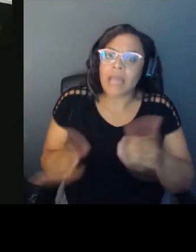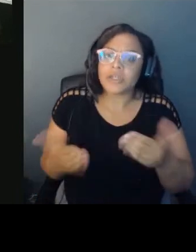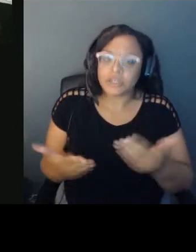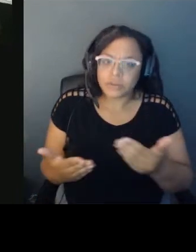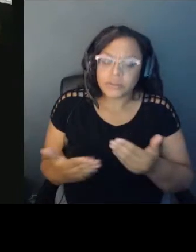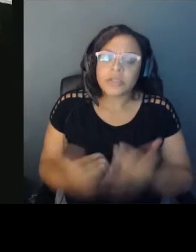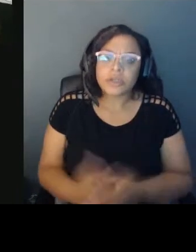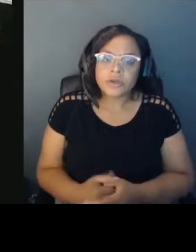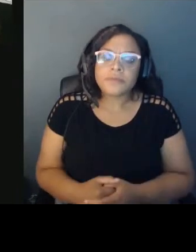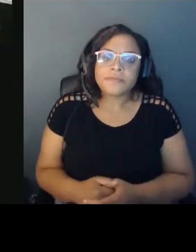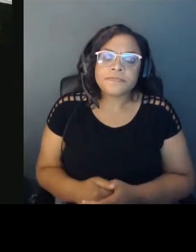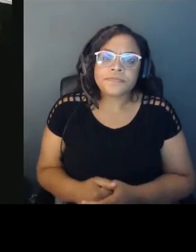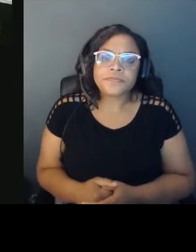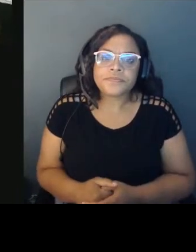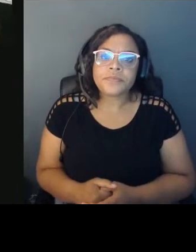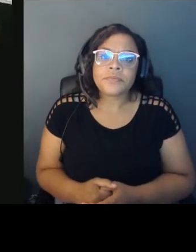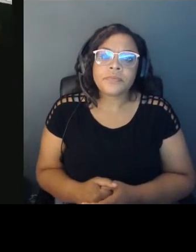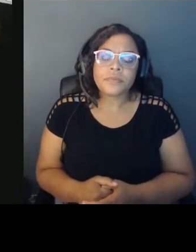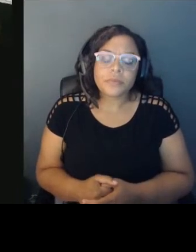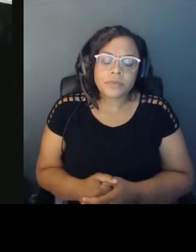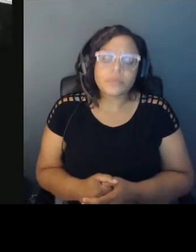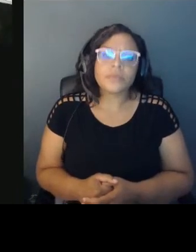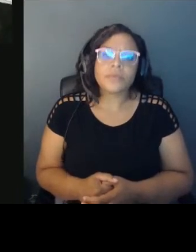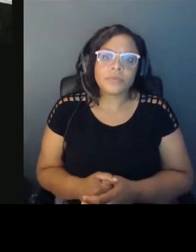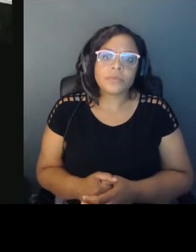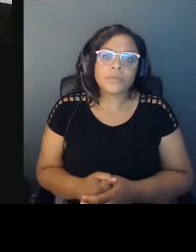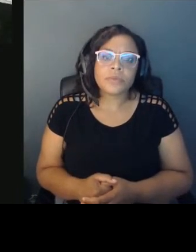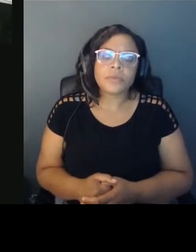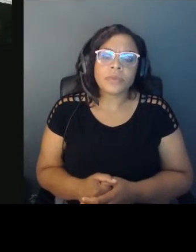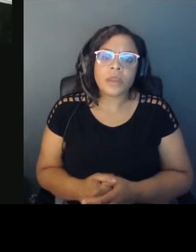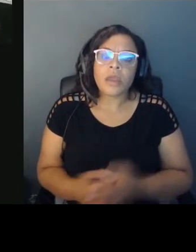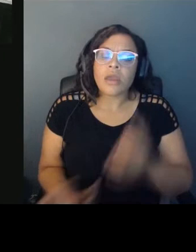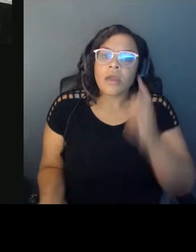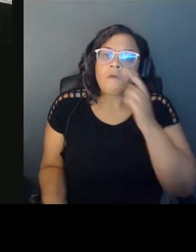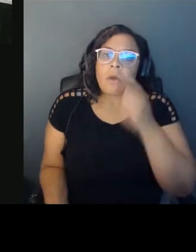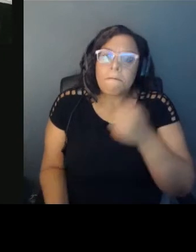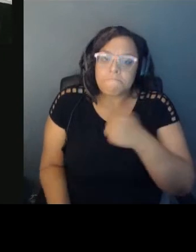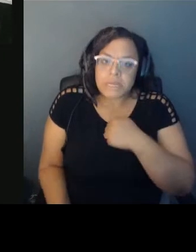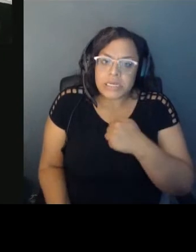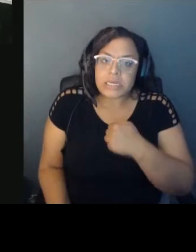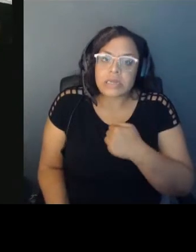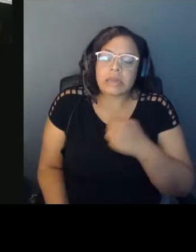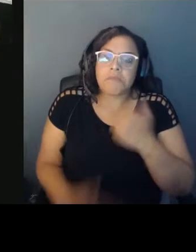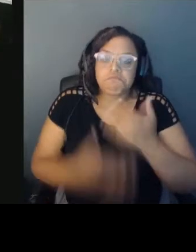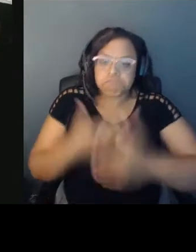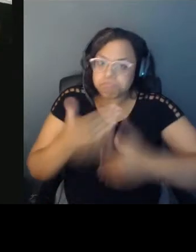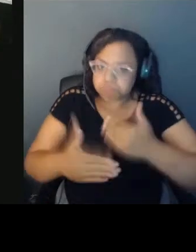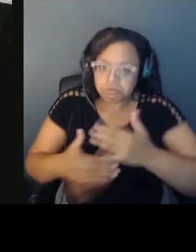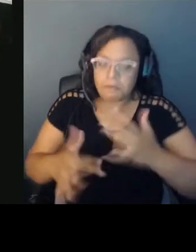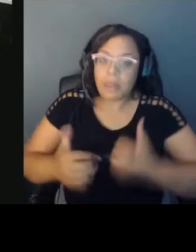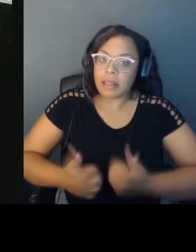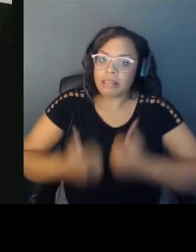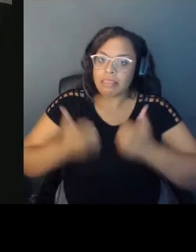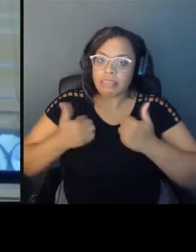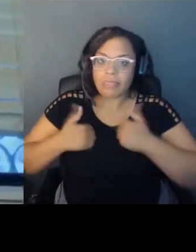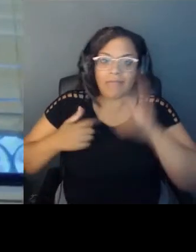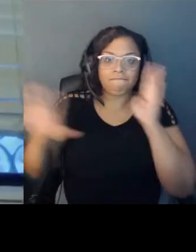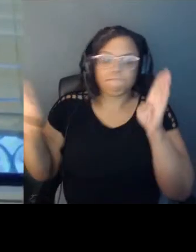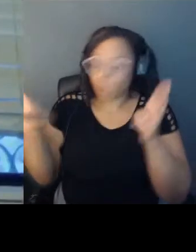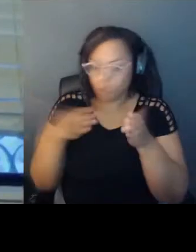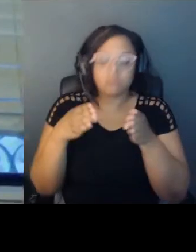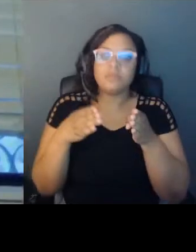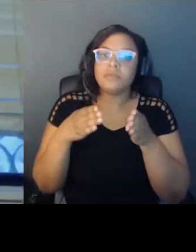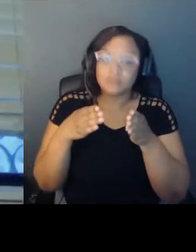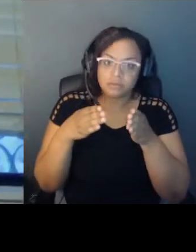me, it has, you know, refocused my life in a certain way. It has accelerated